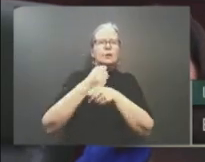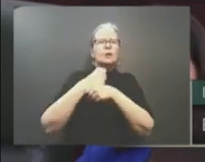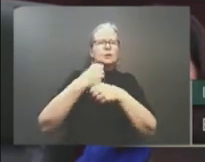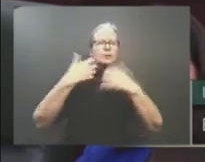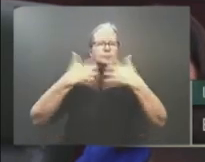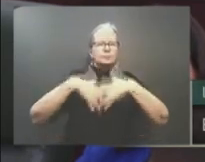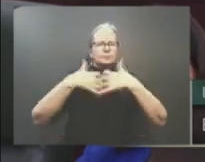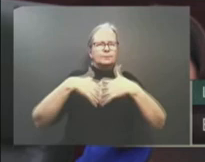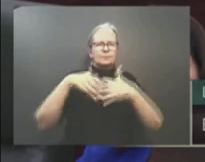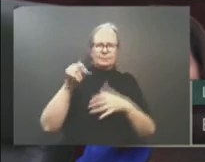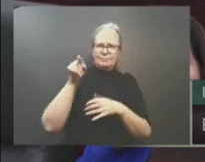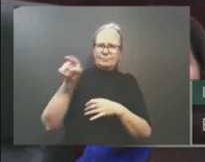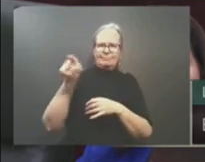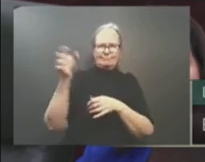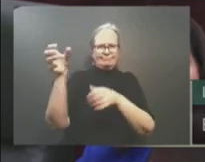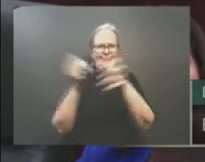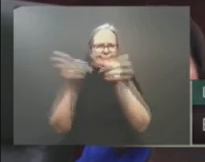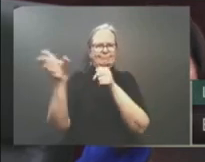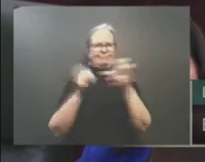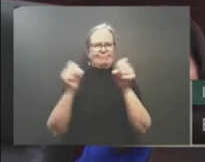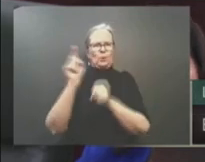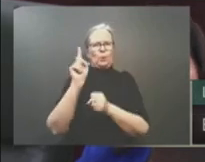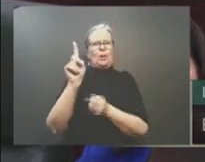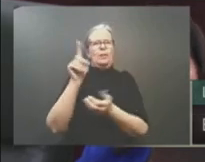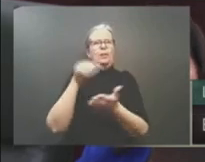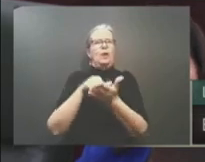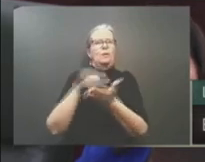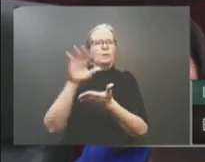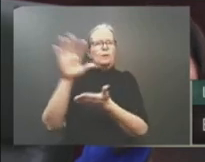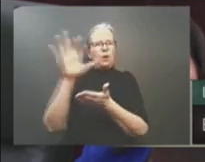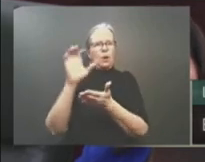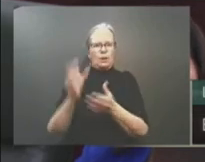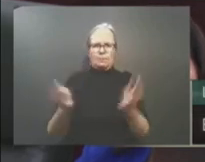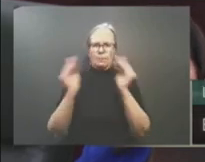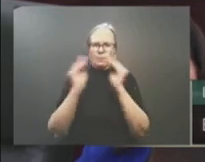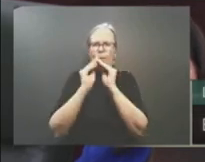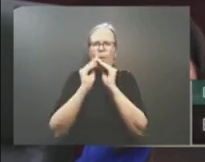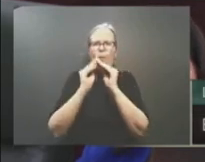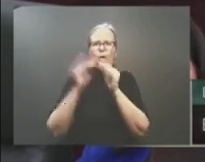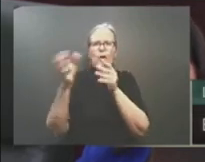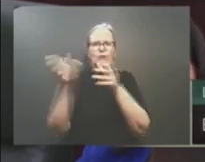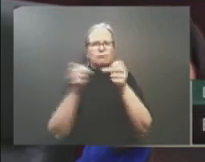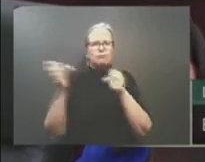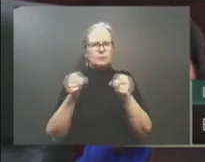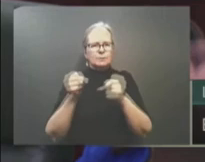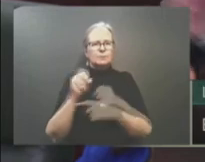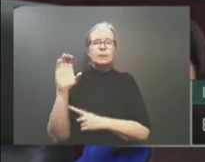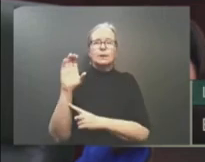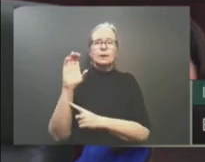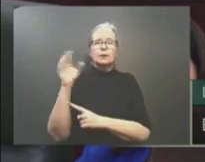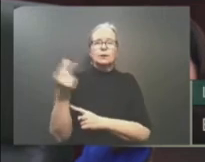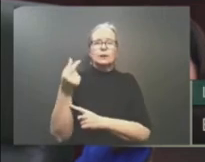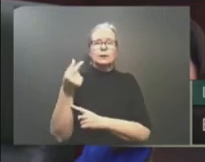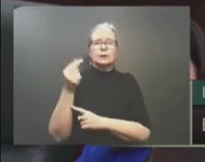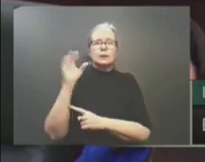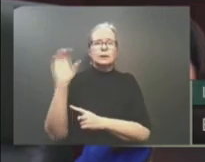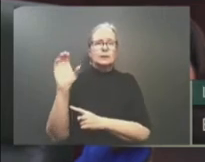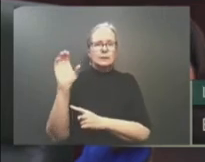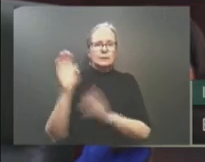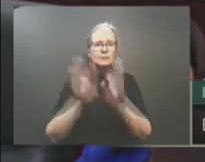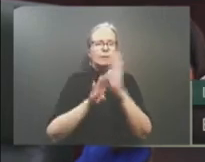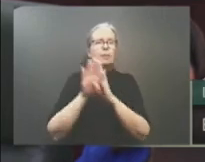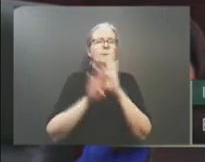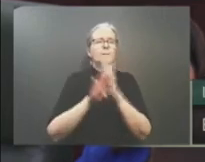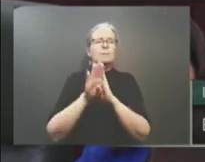CGC Development is building a $210 million wallboard manufacturing plant in Wheatland County. Garmin Canada has announced